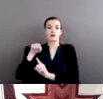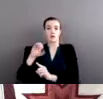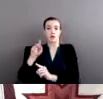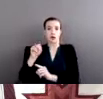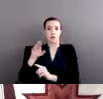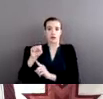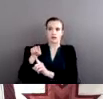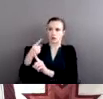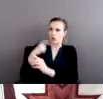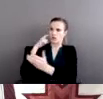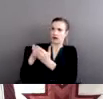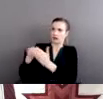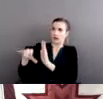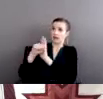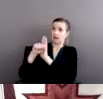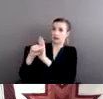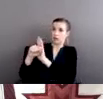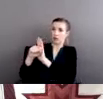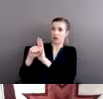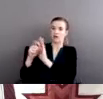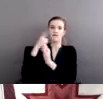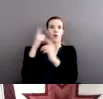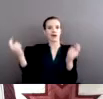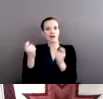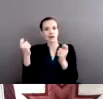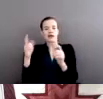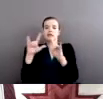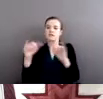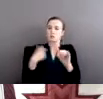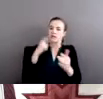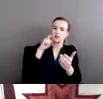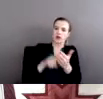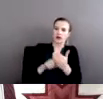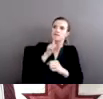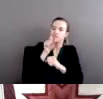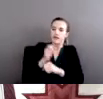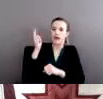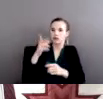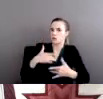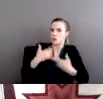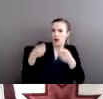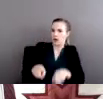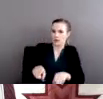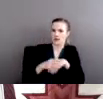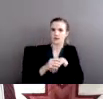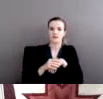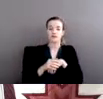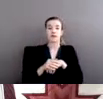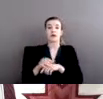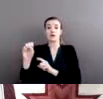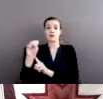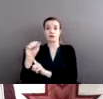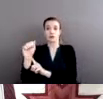have to talk about the literal history as well. So sexual assault was a tool that many Europeans who came